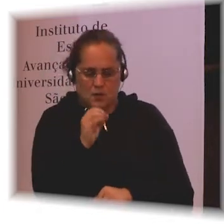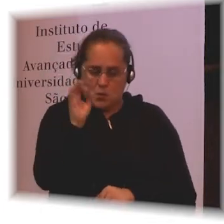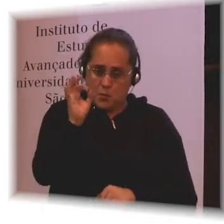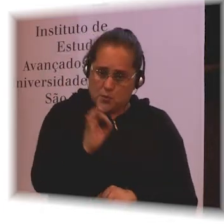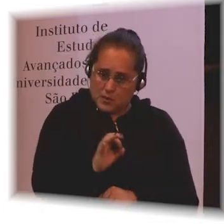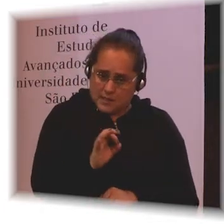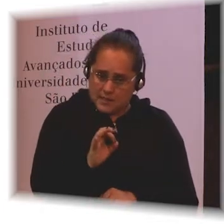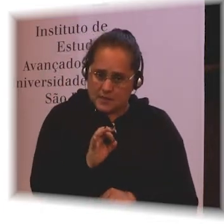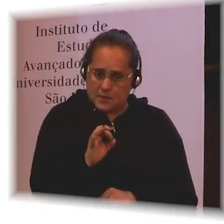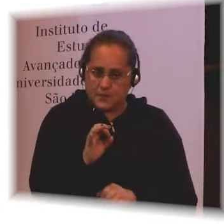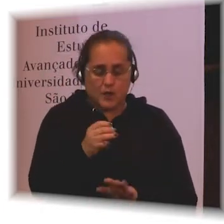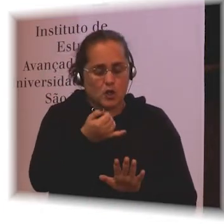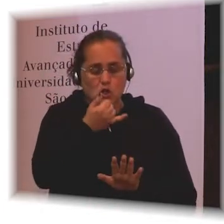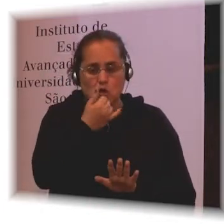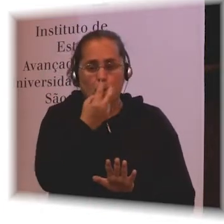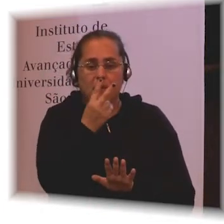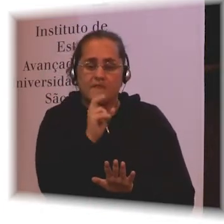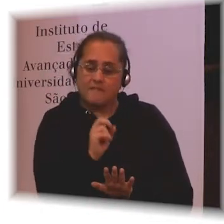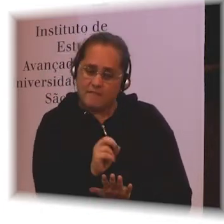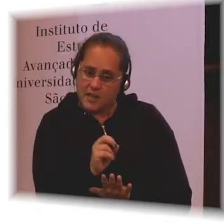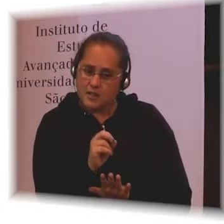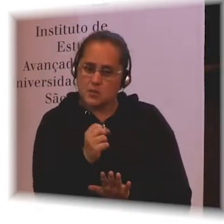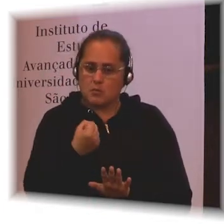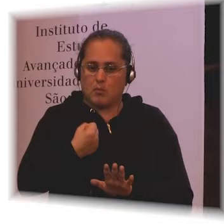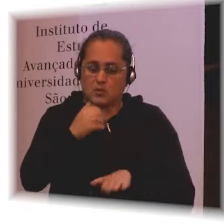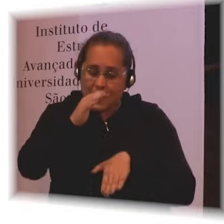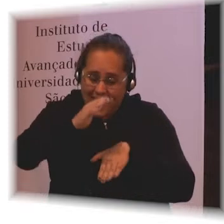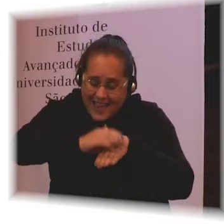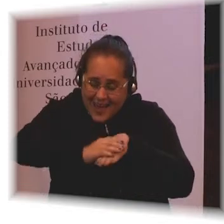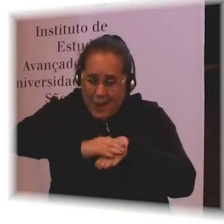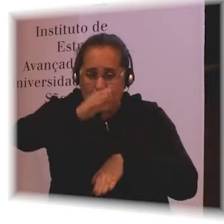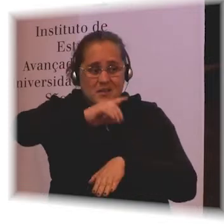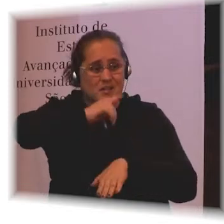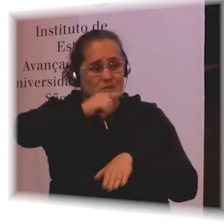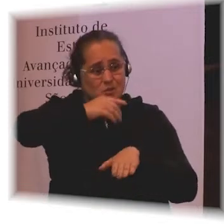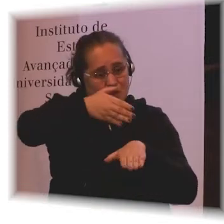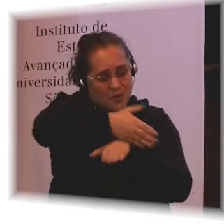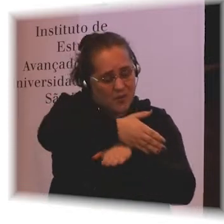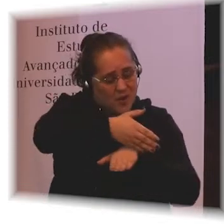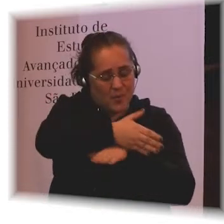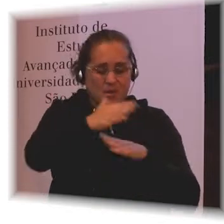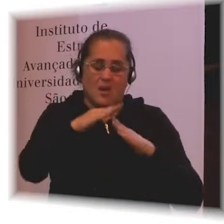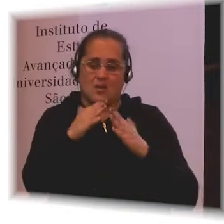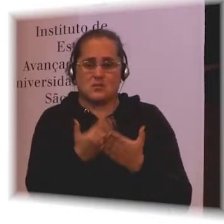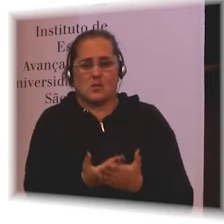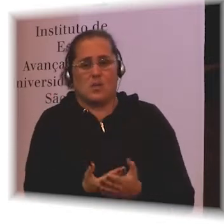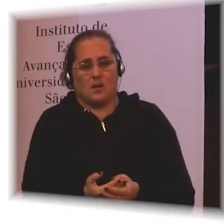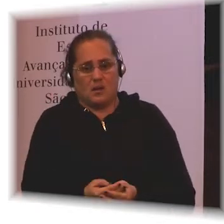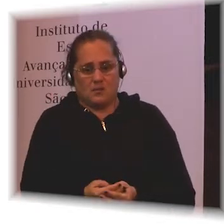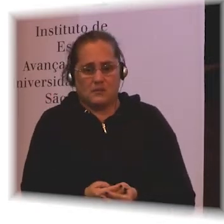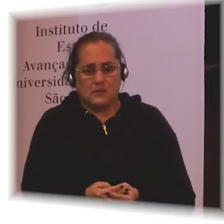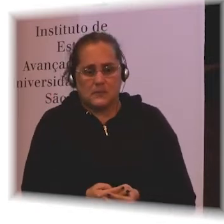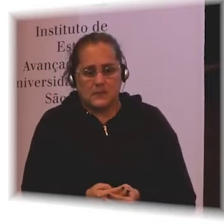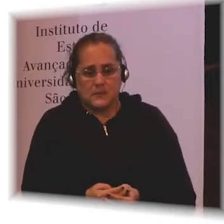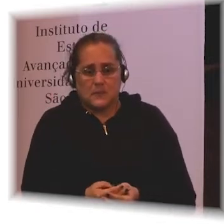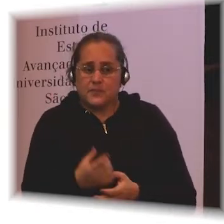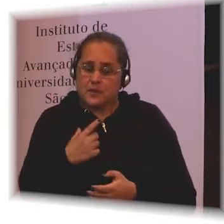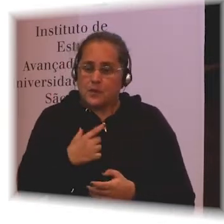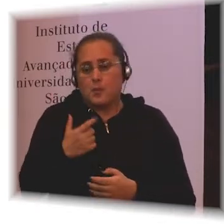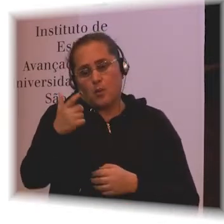And if we look across the countries, consistently the children were 5 to 10 times less likely to go to school.